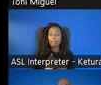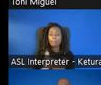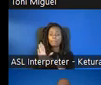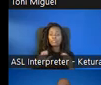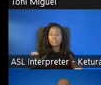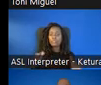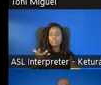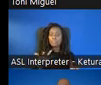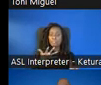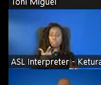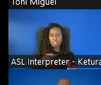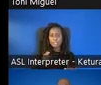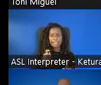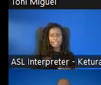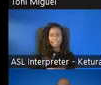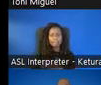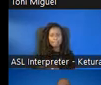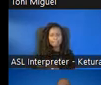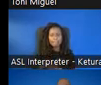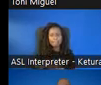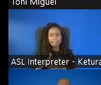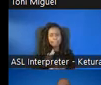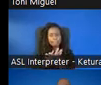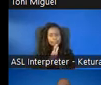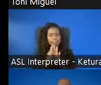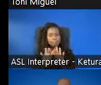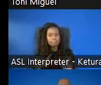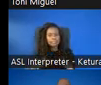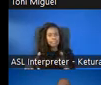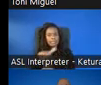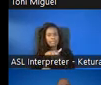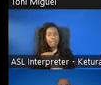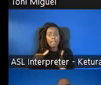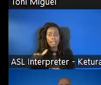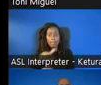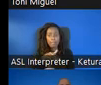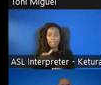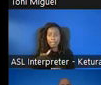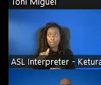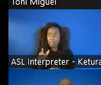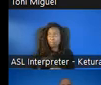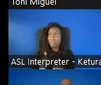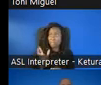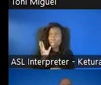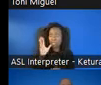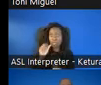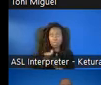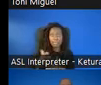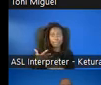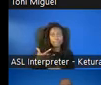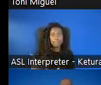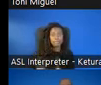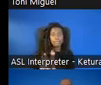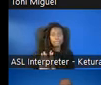environment, that cleaner environment. But a lot of the kids, parents of typically developing kids thanked us for that. They were like, I'm so